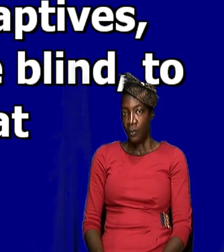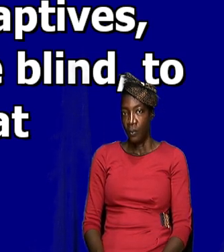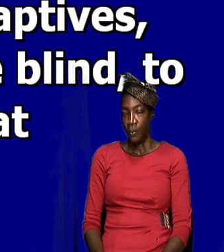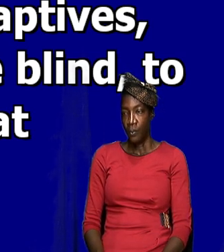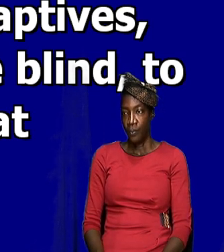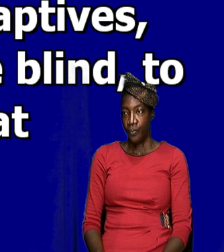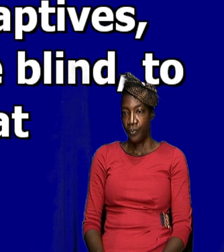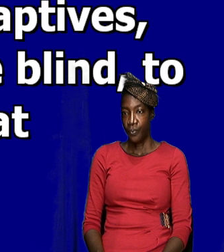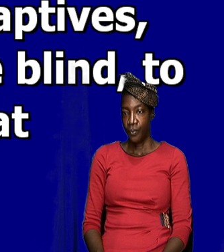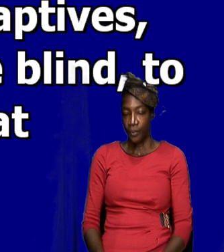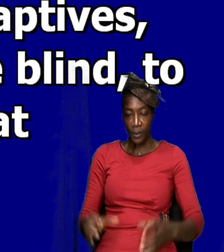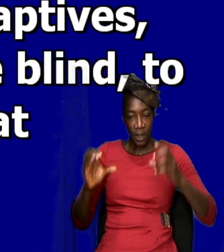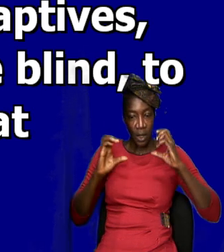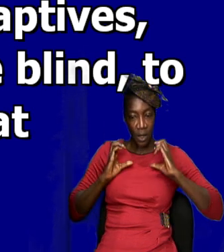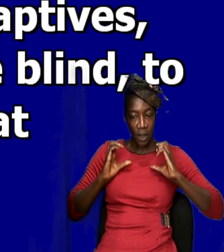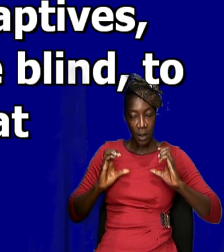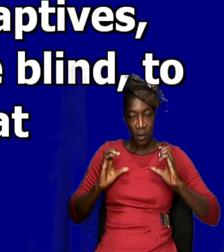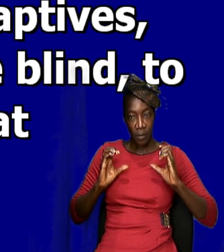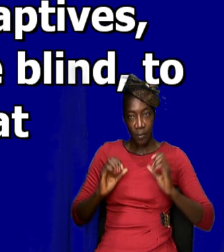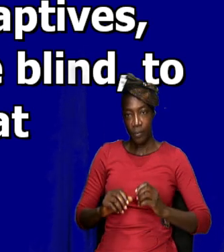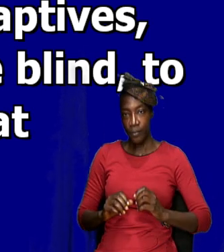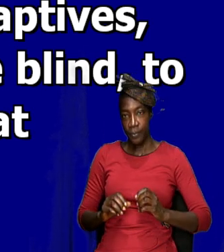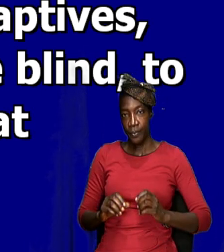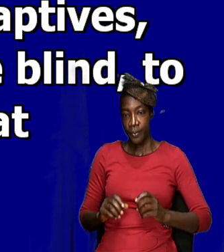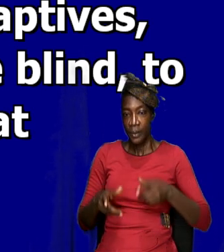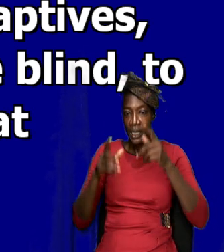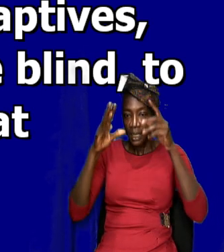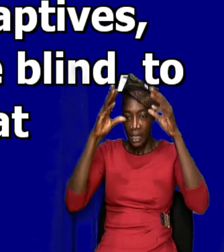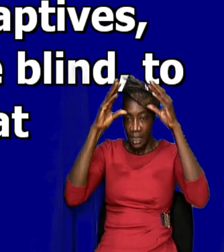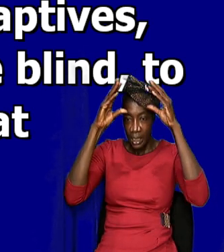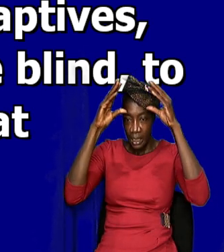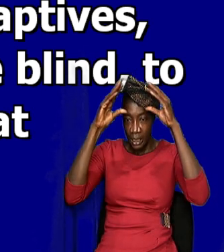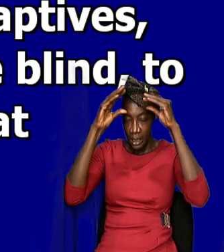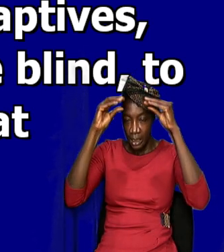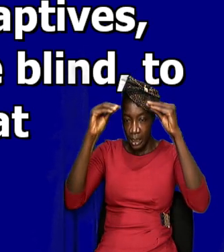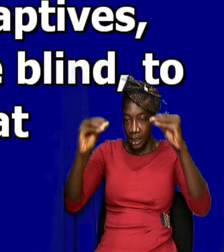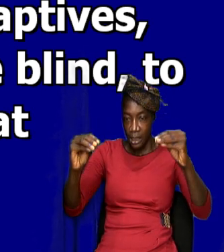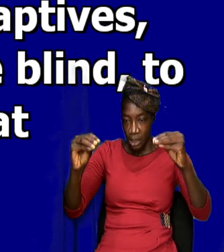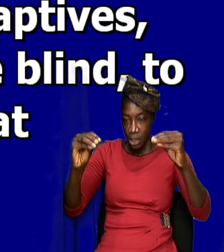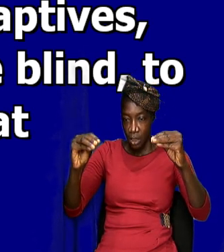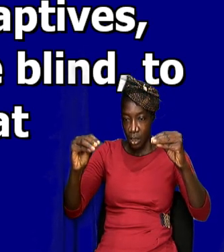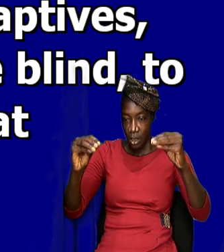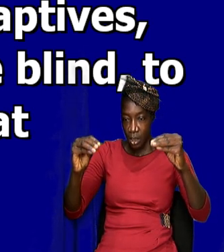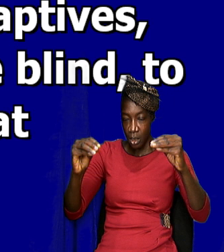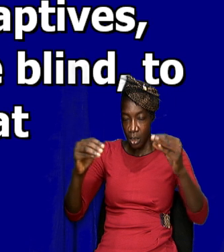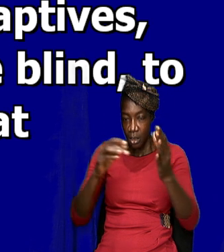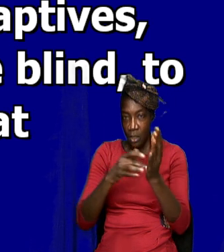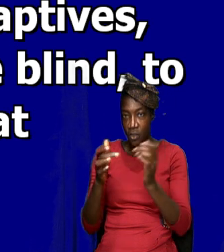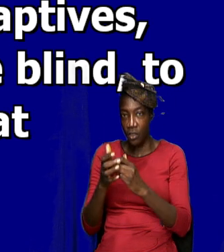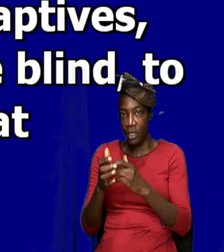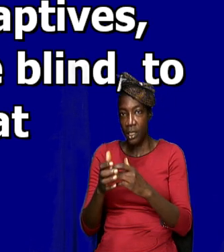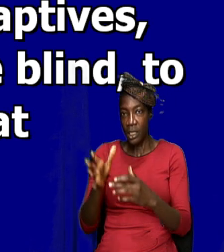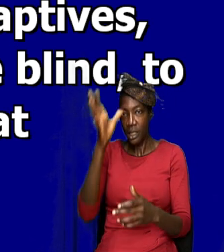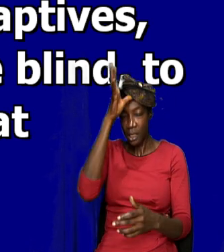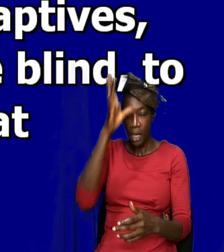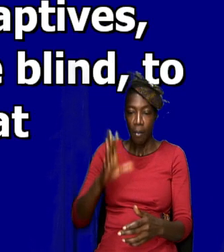characteristics of Jesus. Well, not the characteristics, some of the teaching of Jesus, but before we want to look at Jesus is a man of prayer.